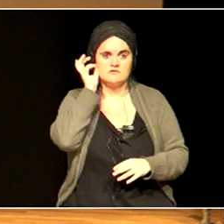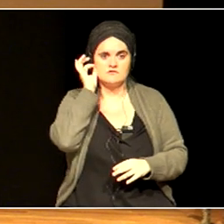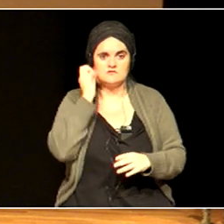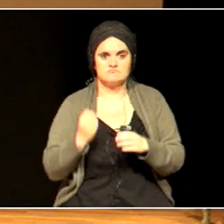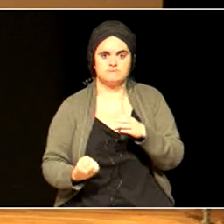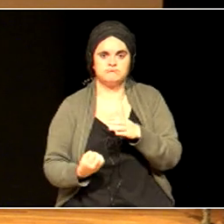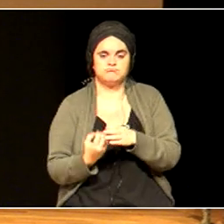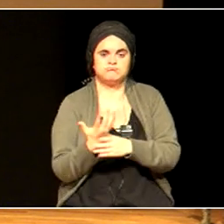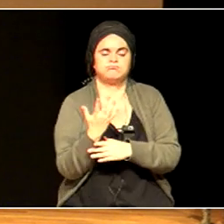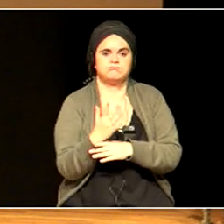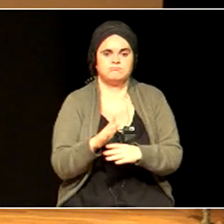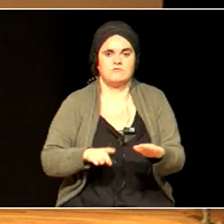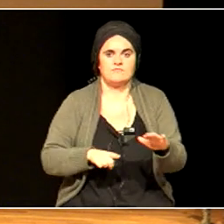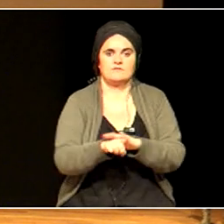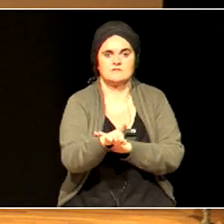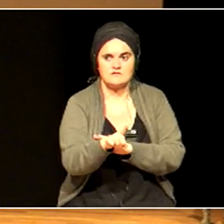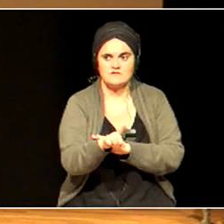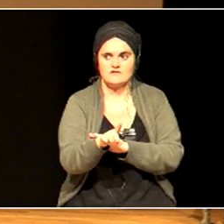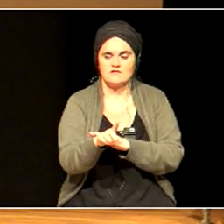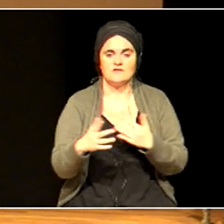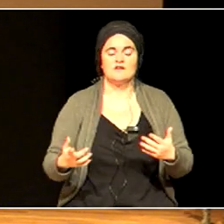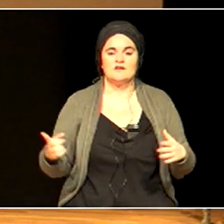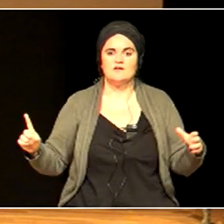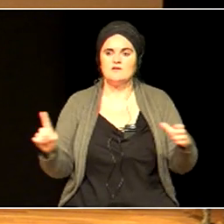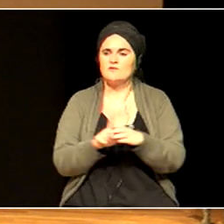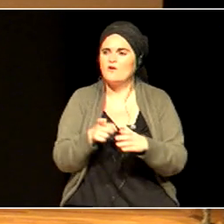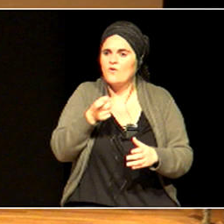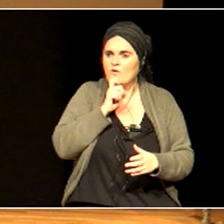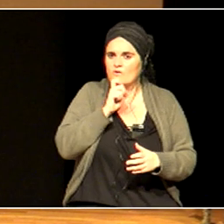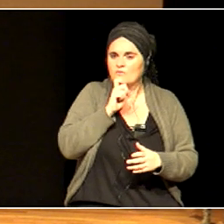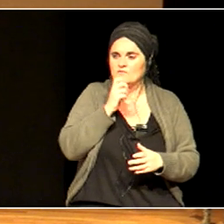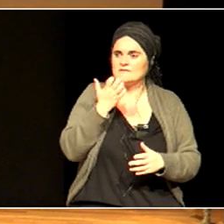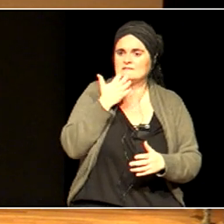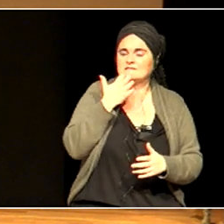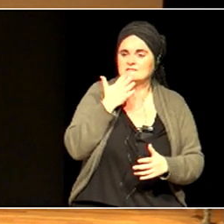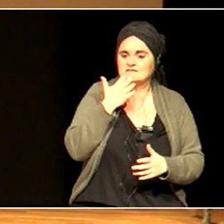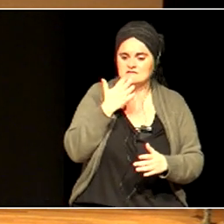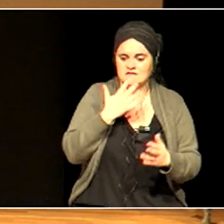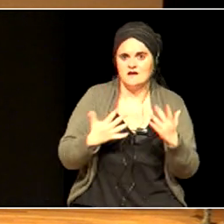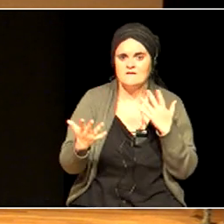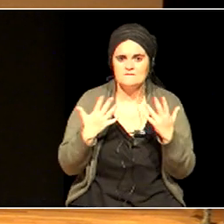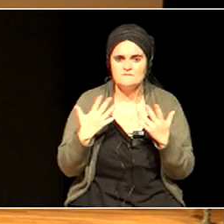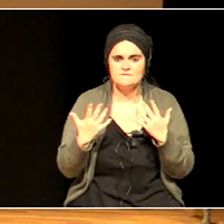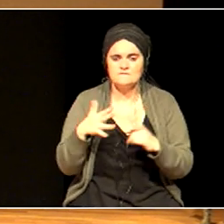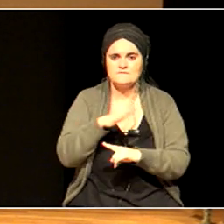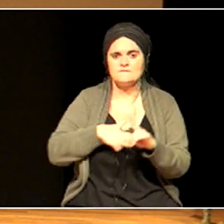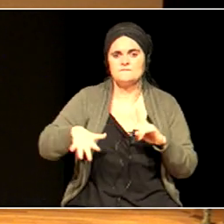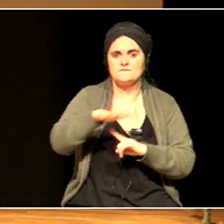don't have environments in which children's lives are sustained?